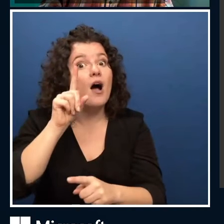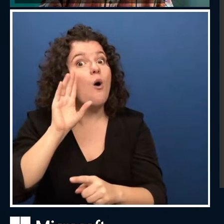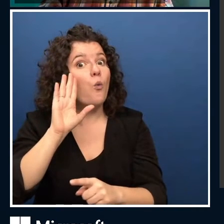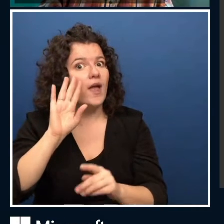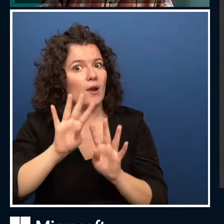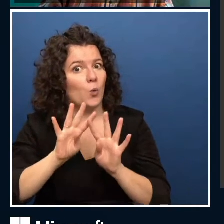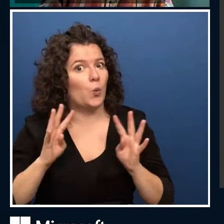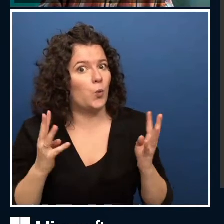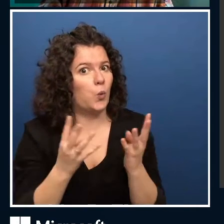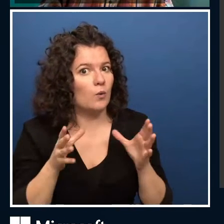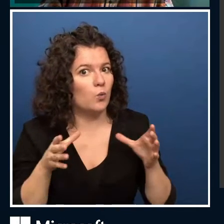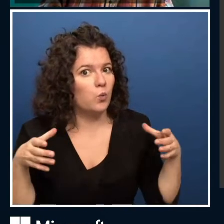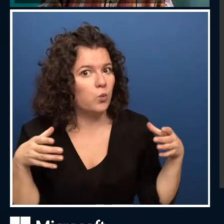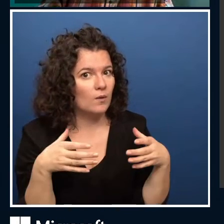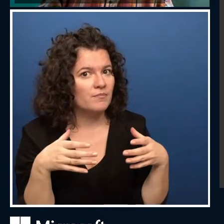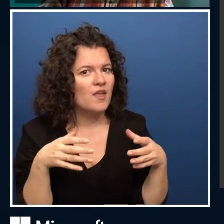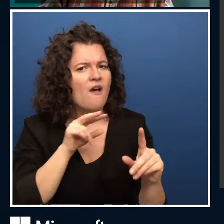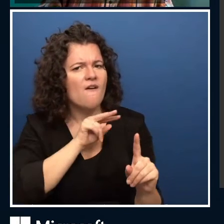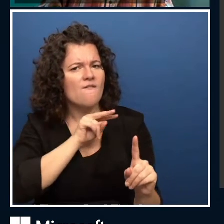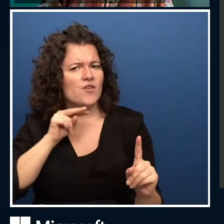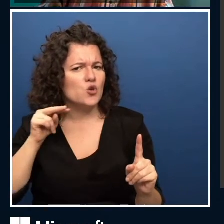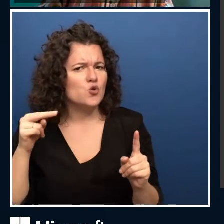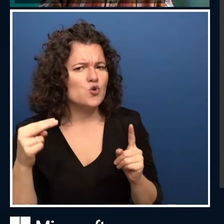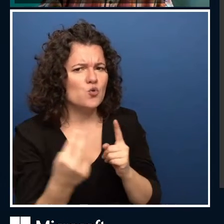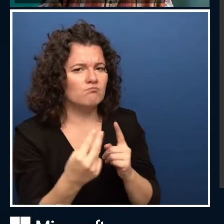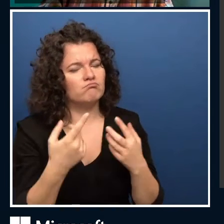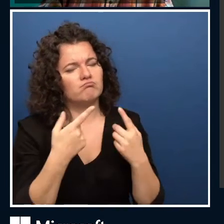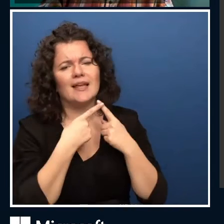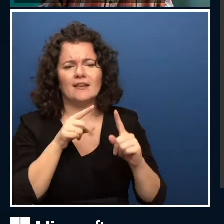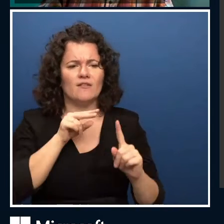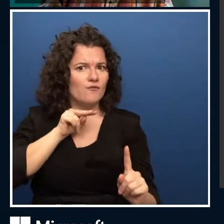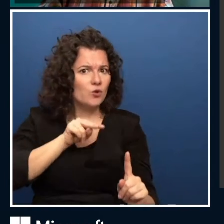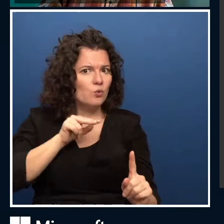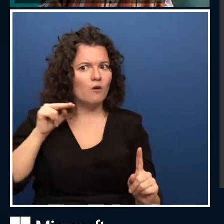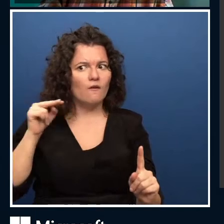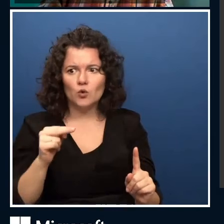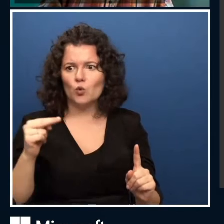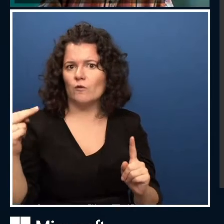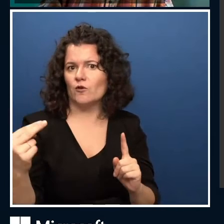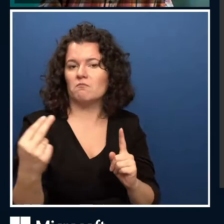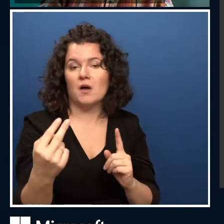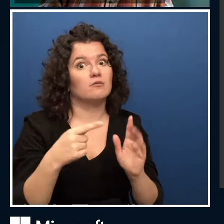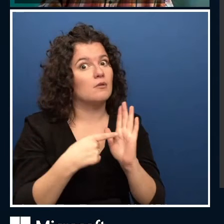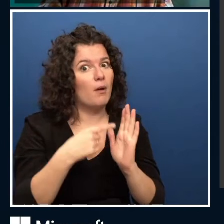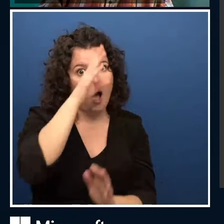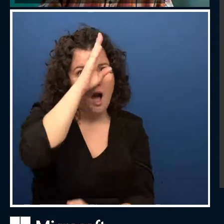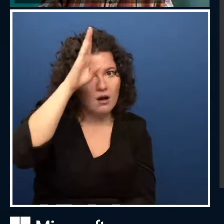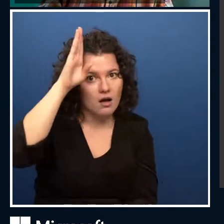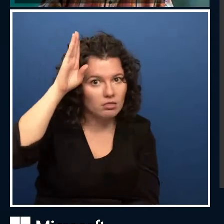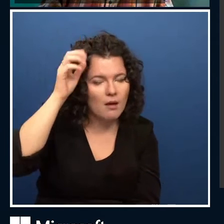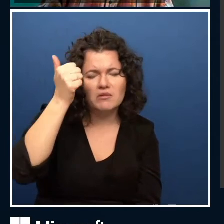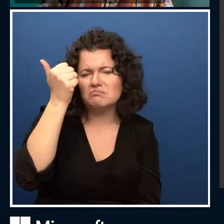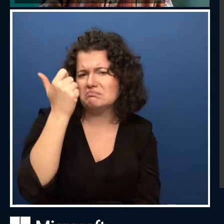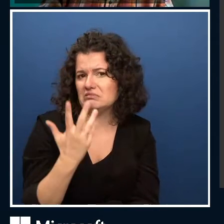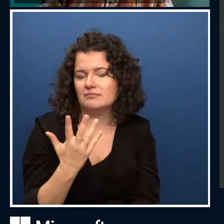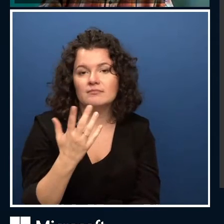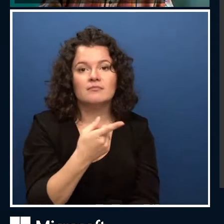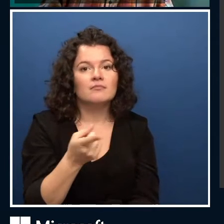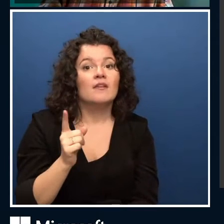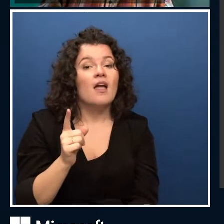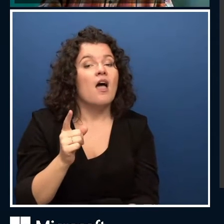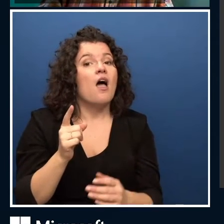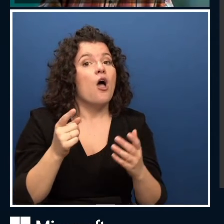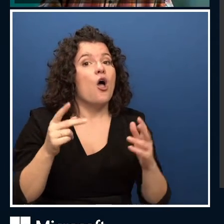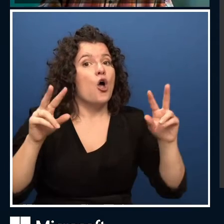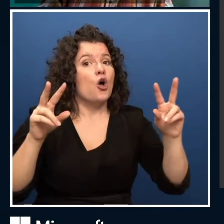perspectives from different academics and people within the field that are going to talk a little bit about, do you need to go to university to master AI and machine